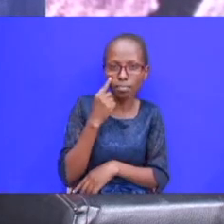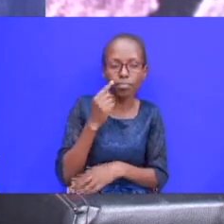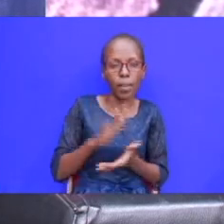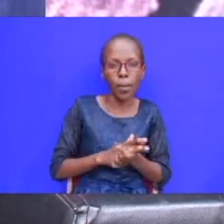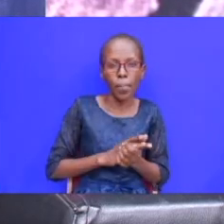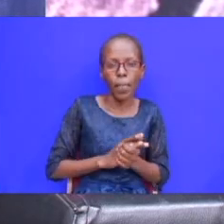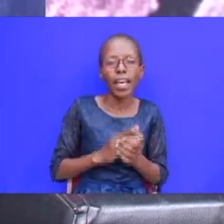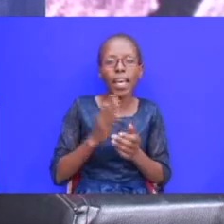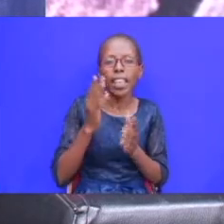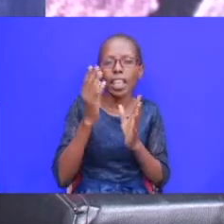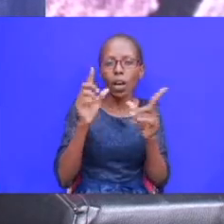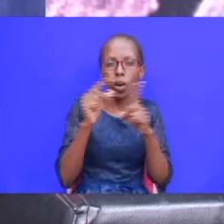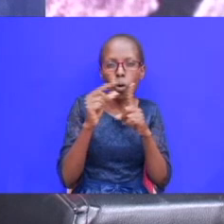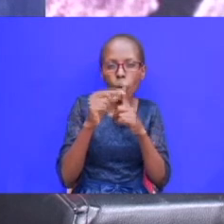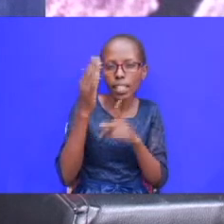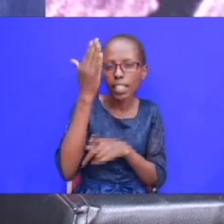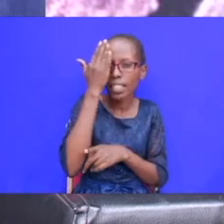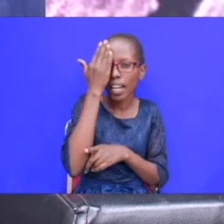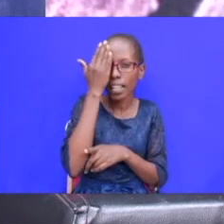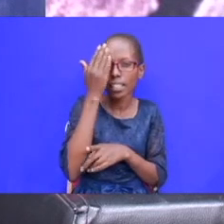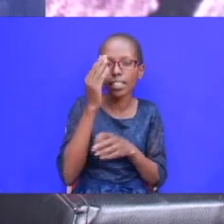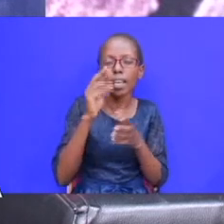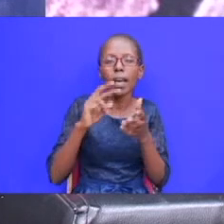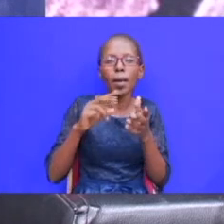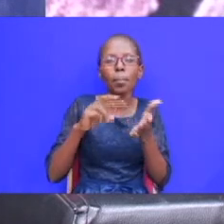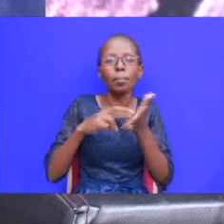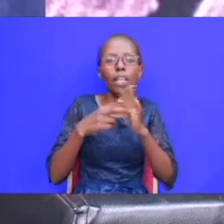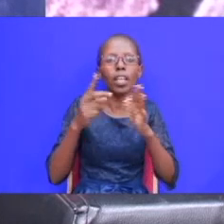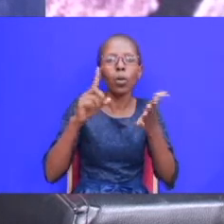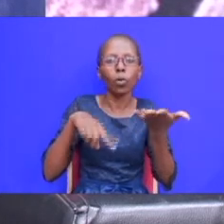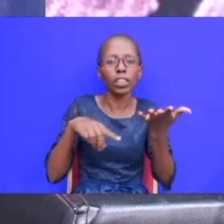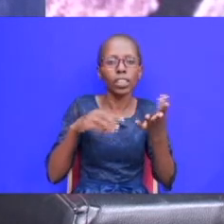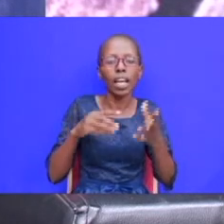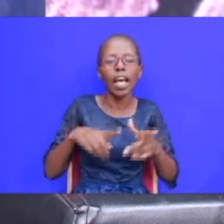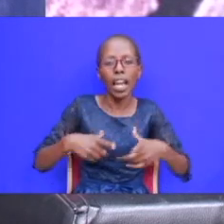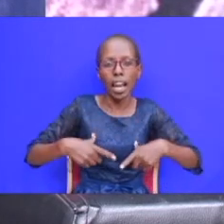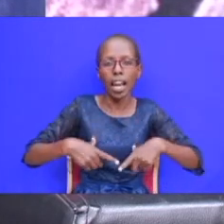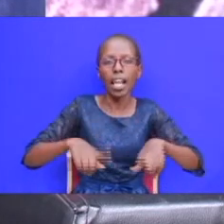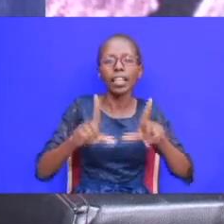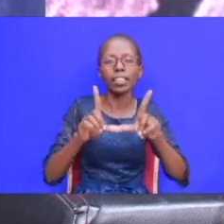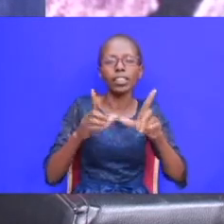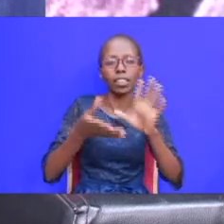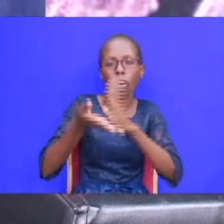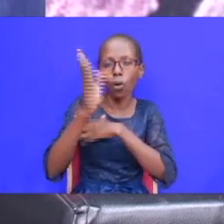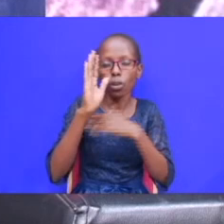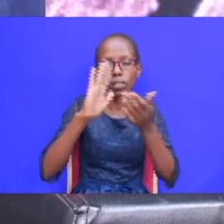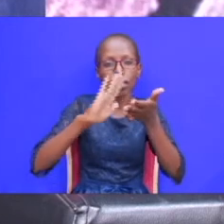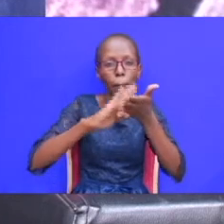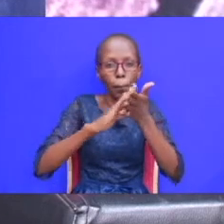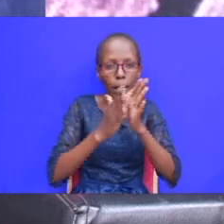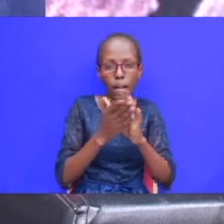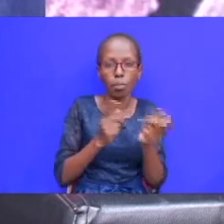the word israel and i realized it means let god prevail and i was looking at the word jacob he says corn man